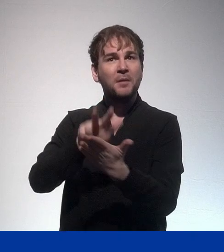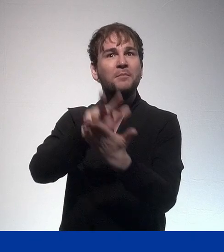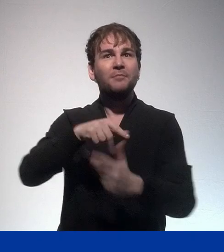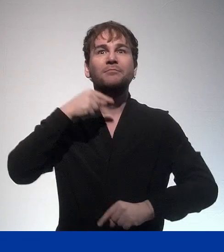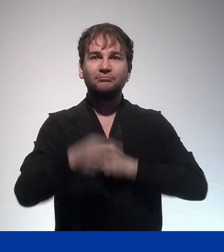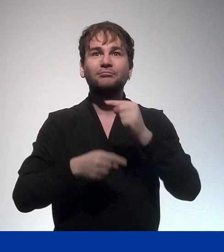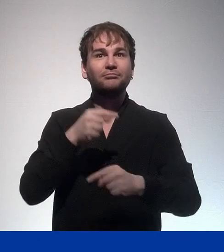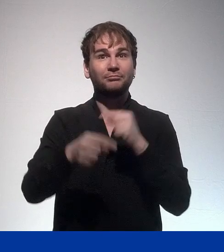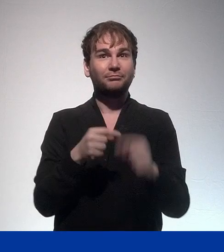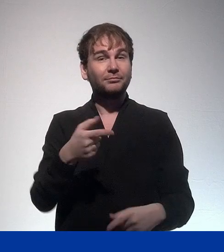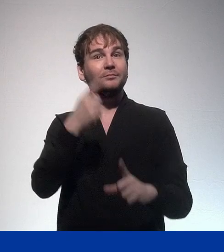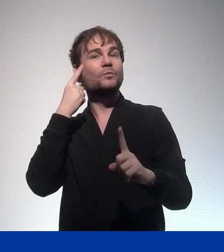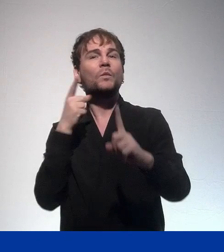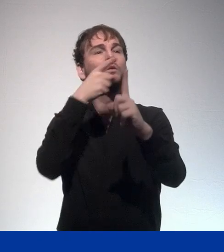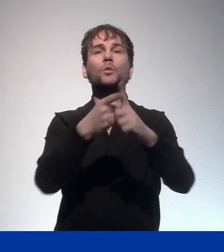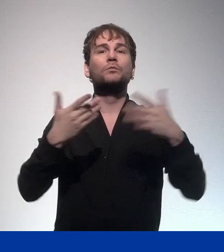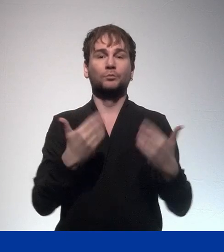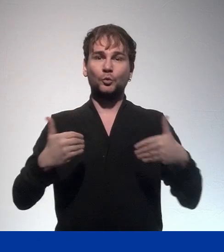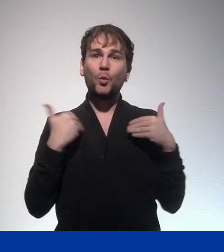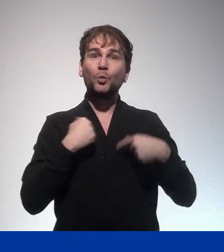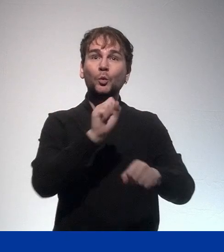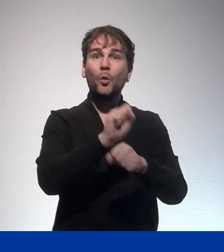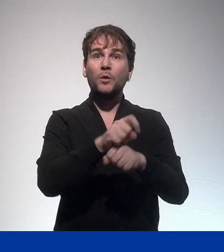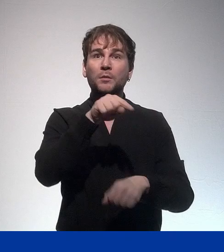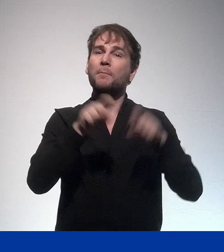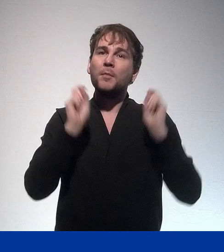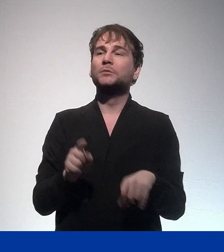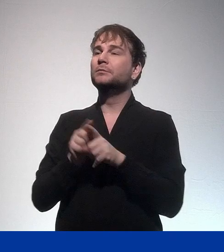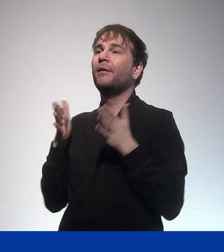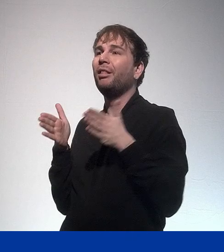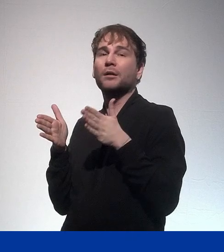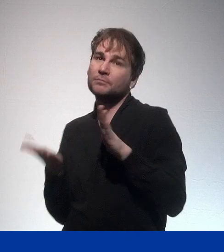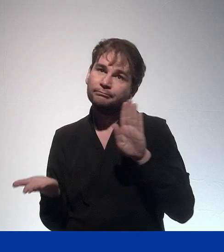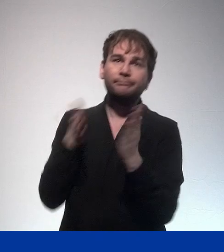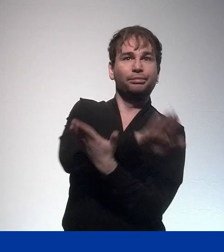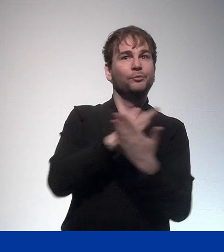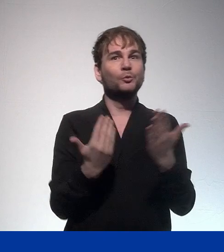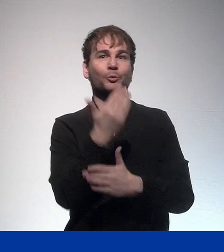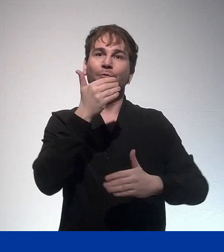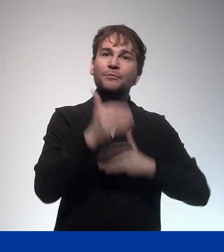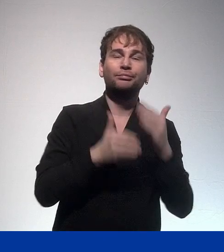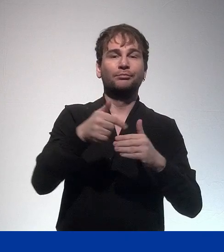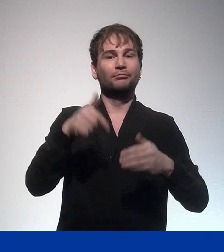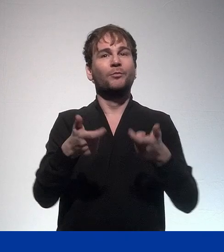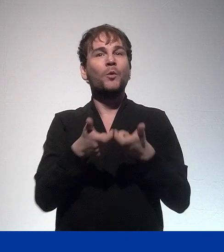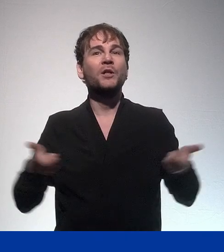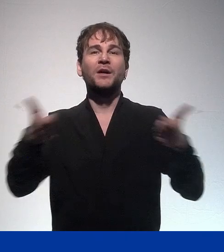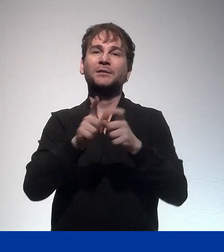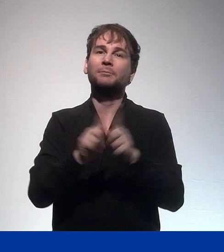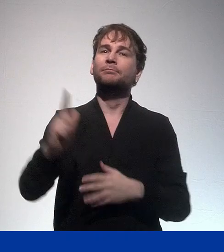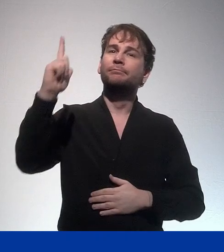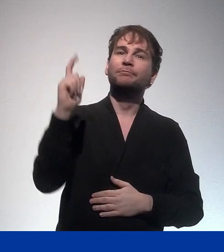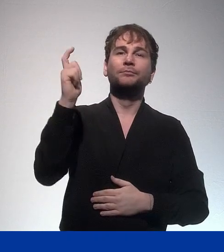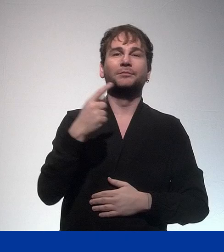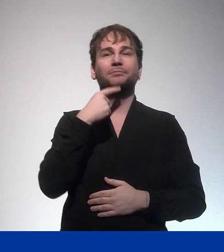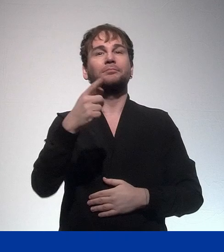kick off an implementation process in the field of youth work. That process will be henceforth known as